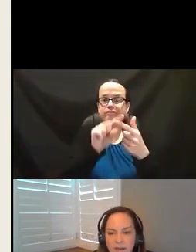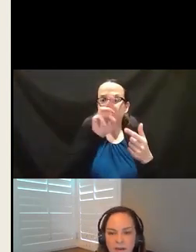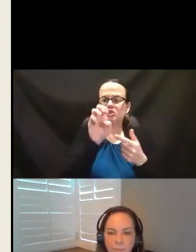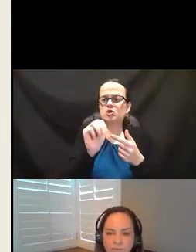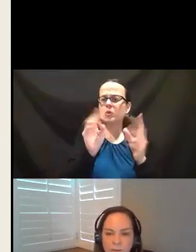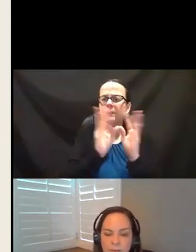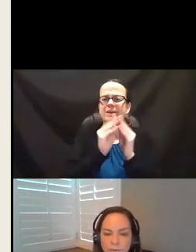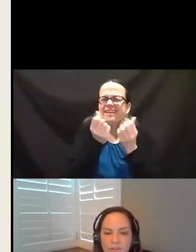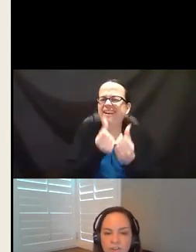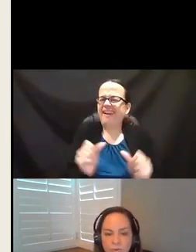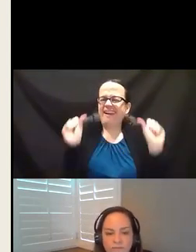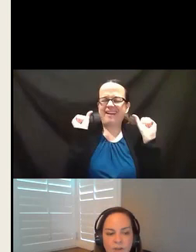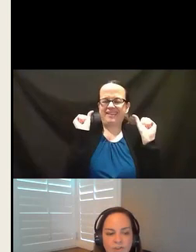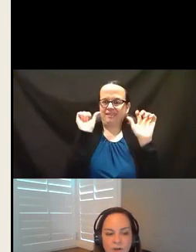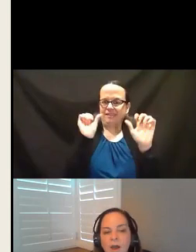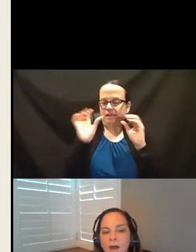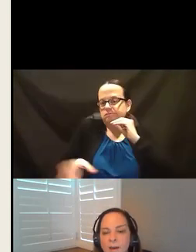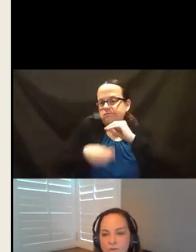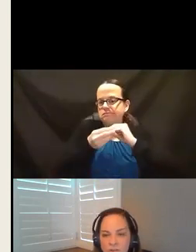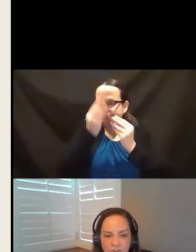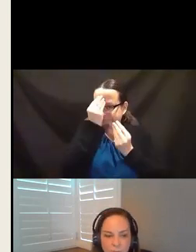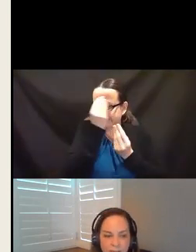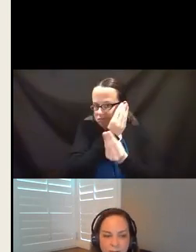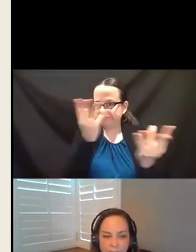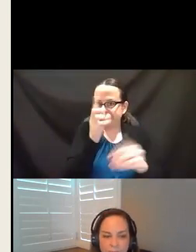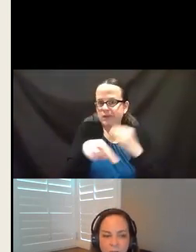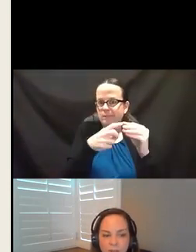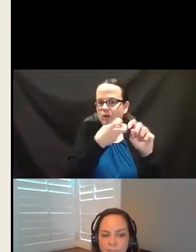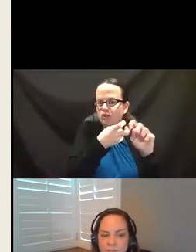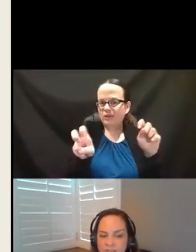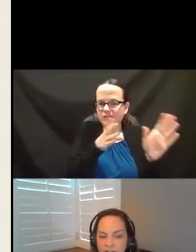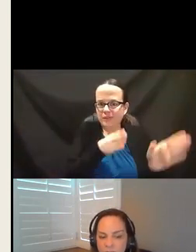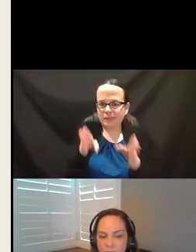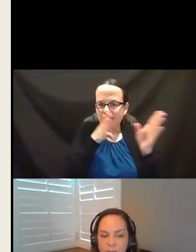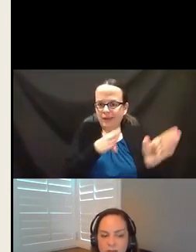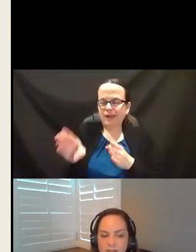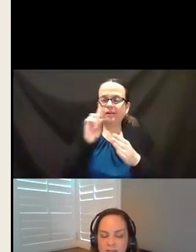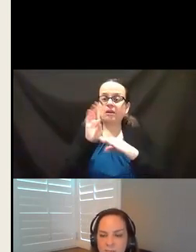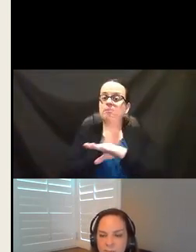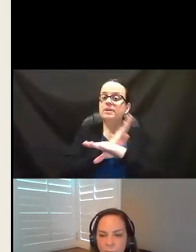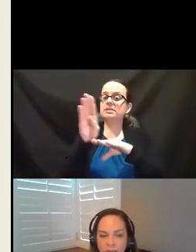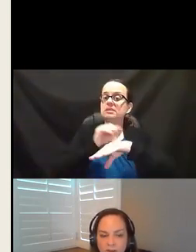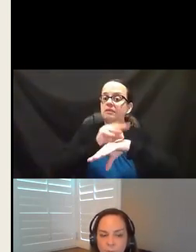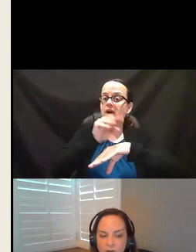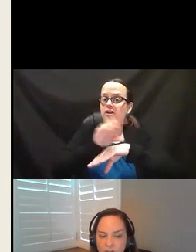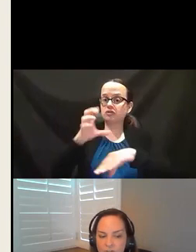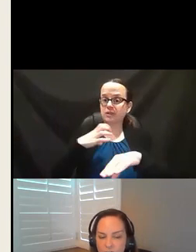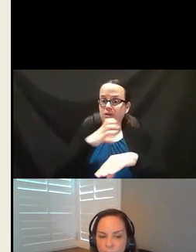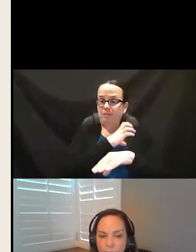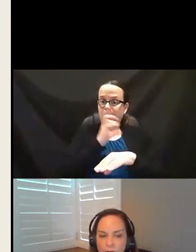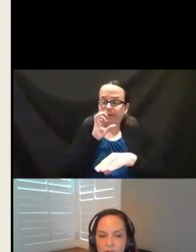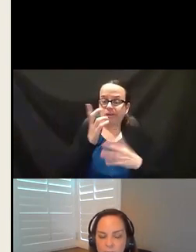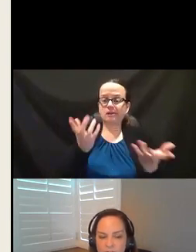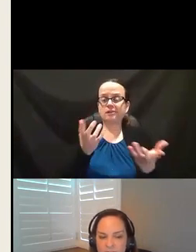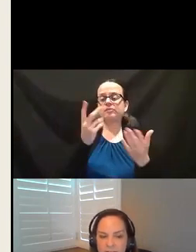anything that can provide people additional information about transition planning. We have business advisory committees. We have project search